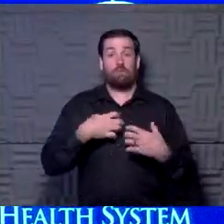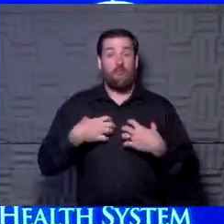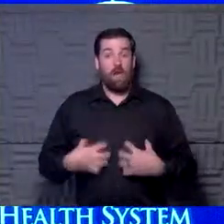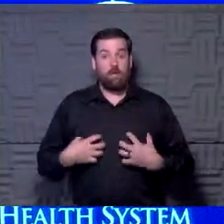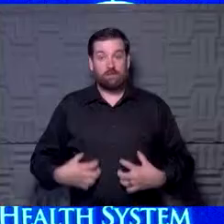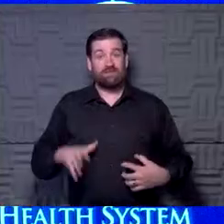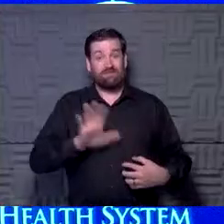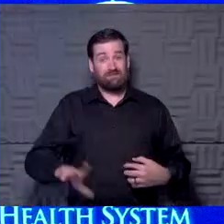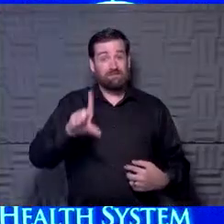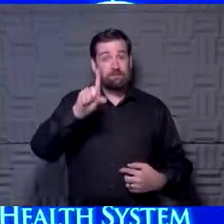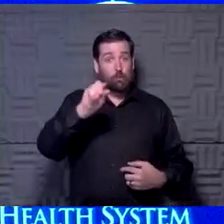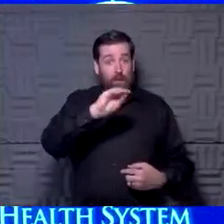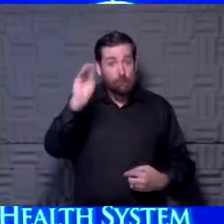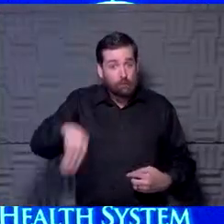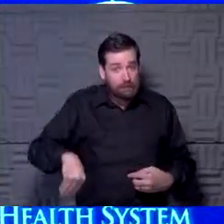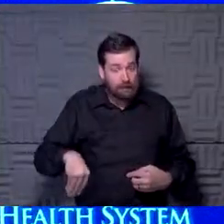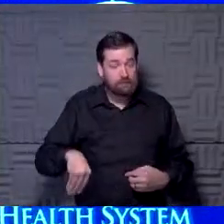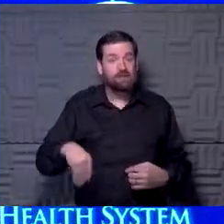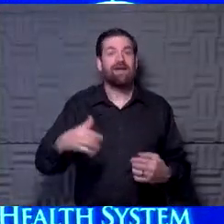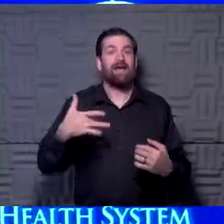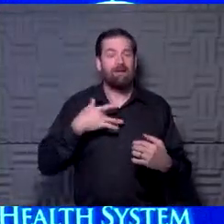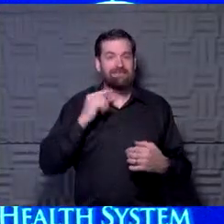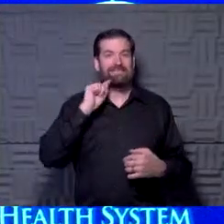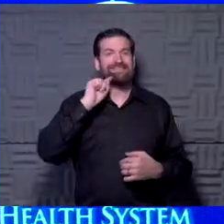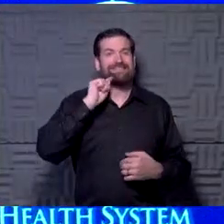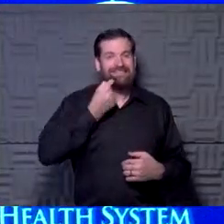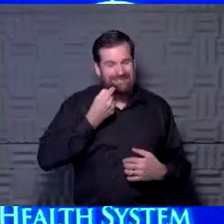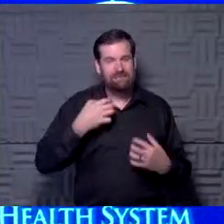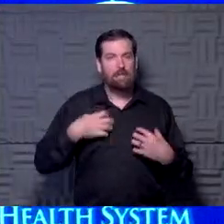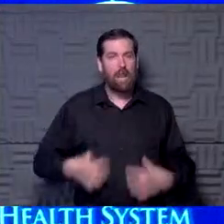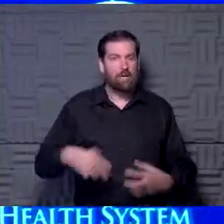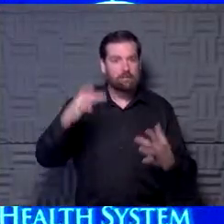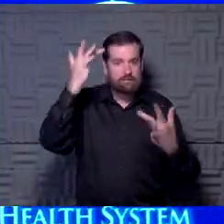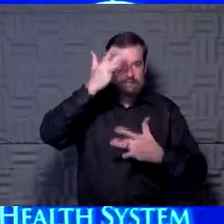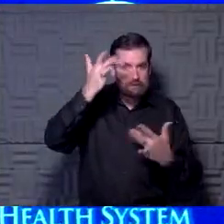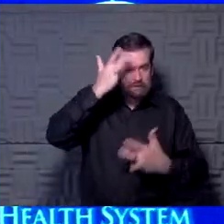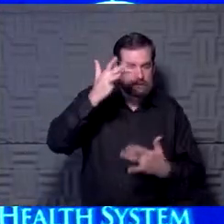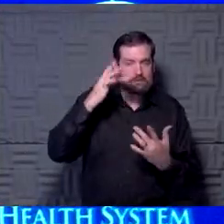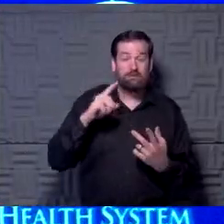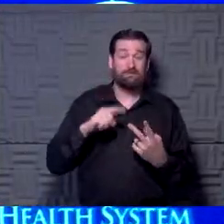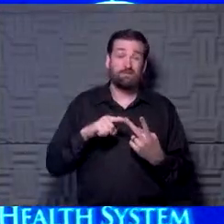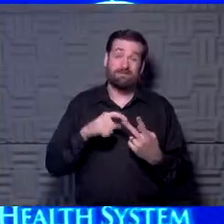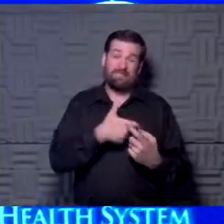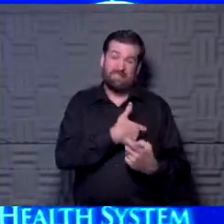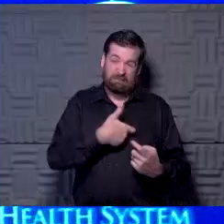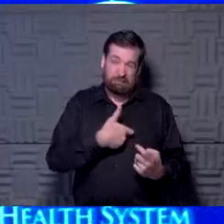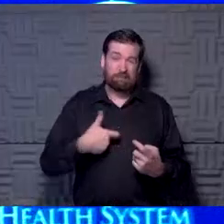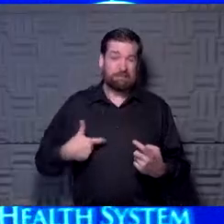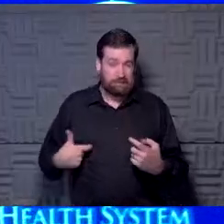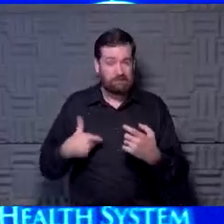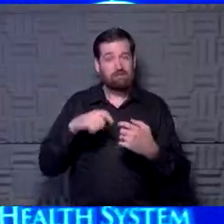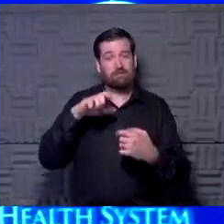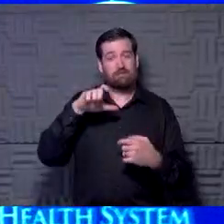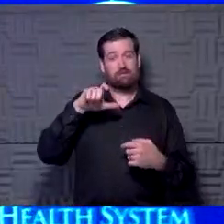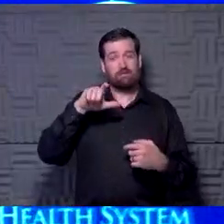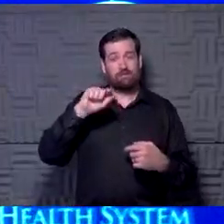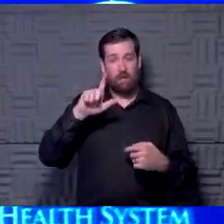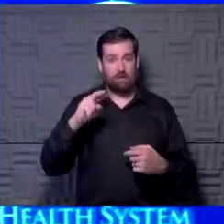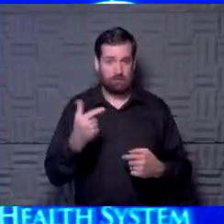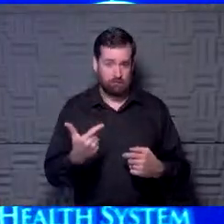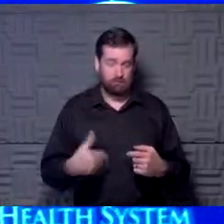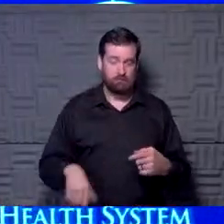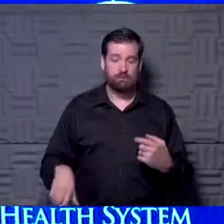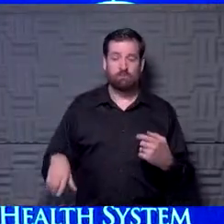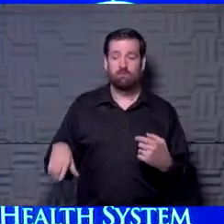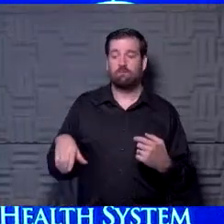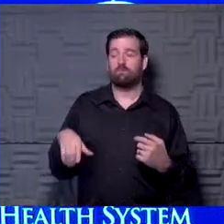about 20% of patients with this do end up with some significant lung disease and inflammation of the lung and even some scarring in the lung. So given that